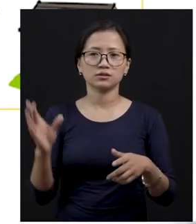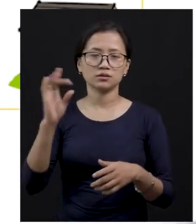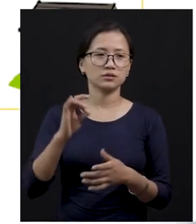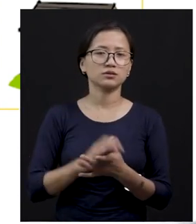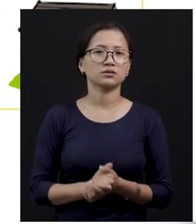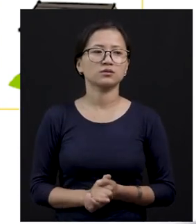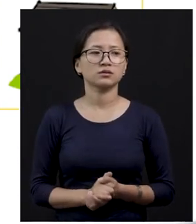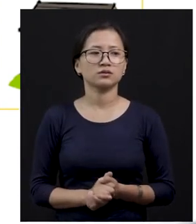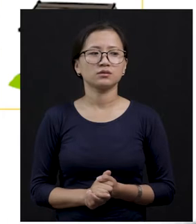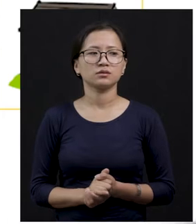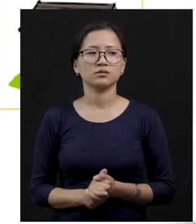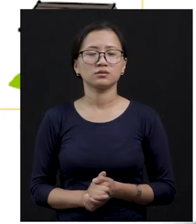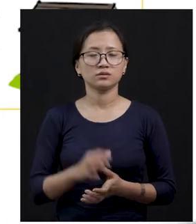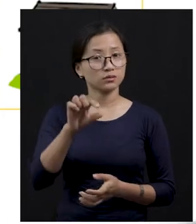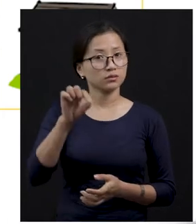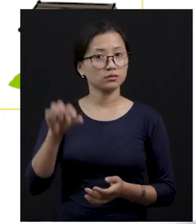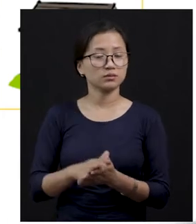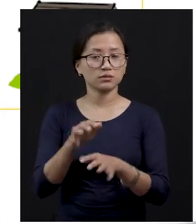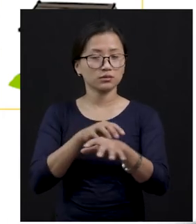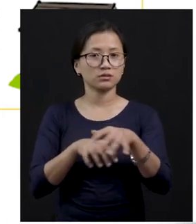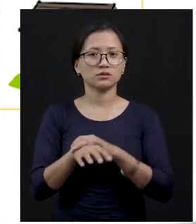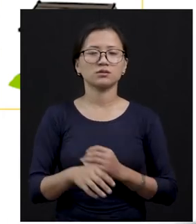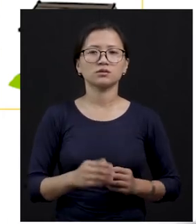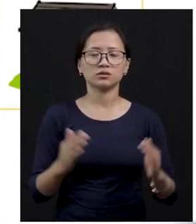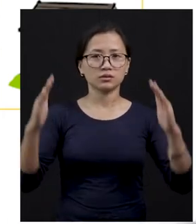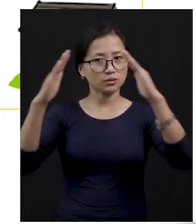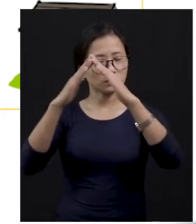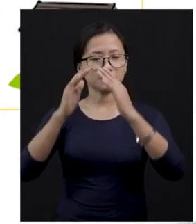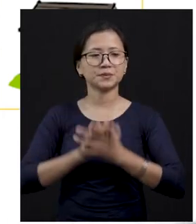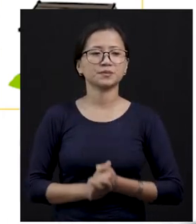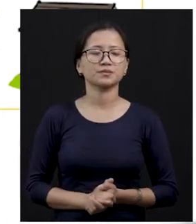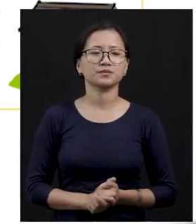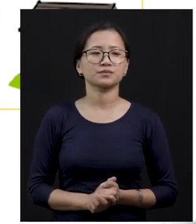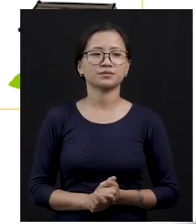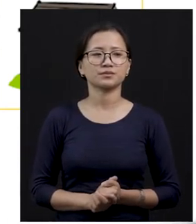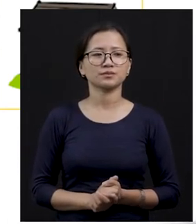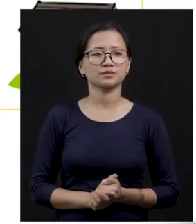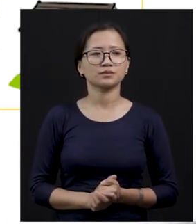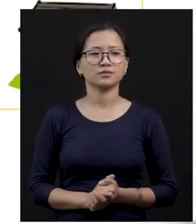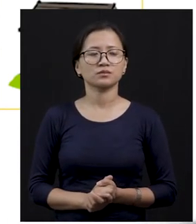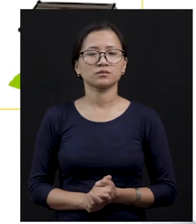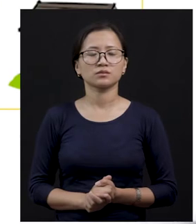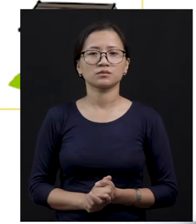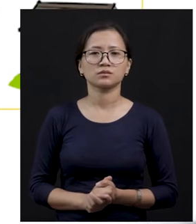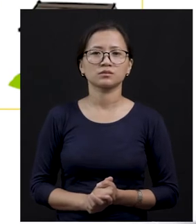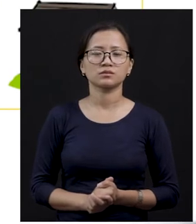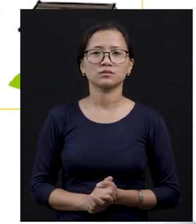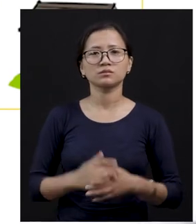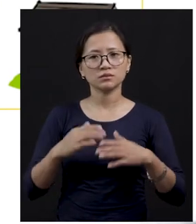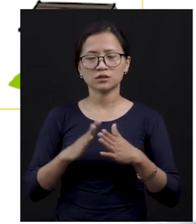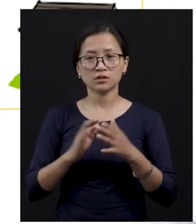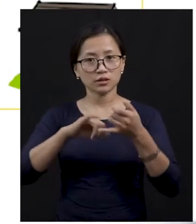You will find this, animals and their shelters. Shelter, shelter means a